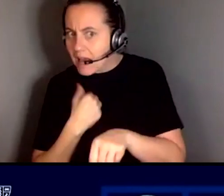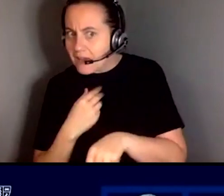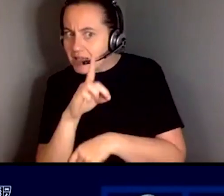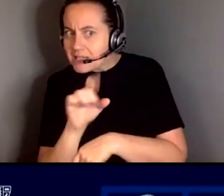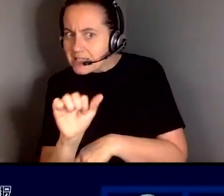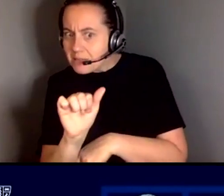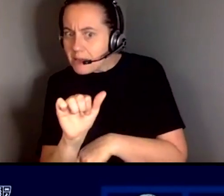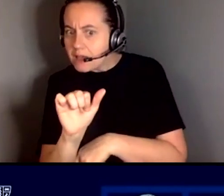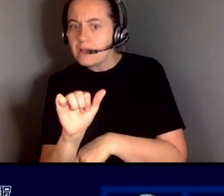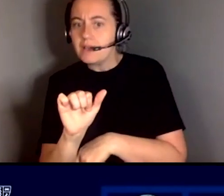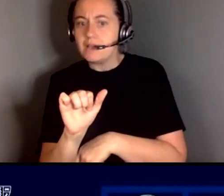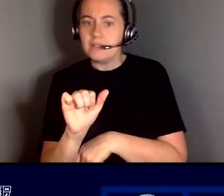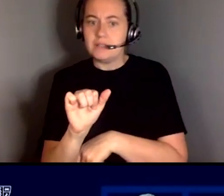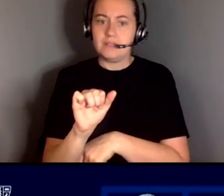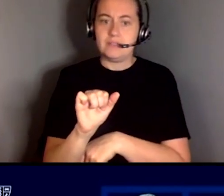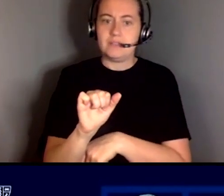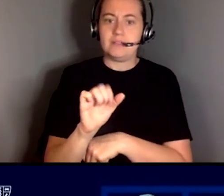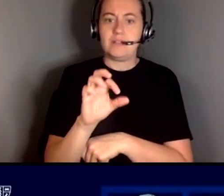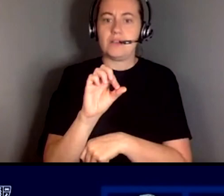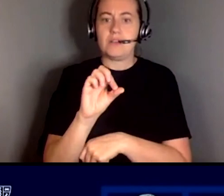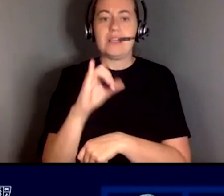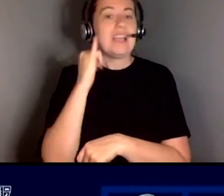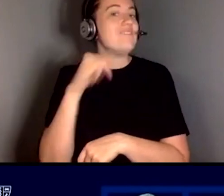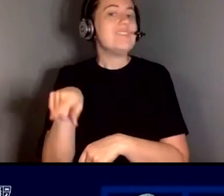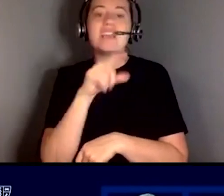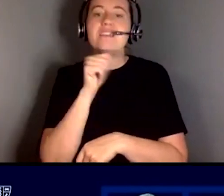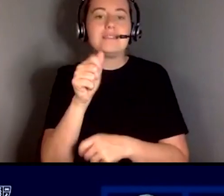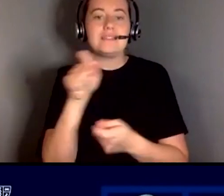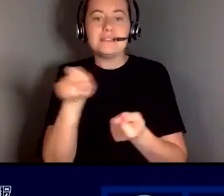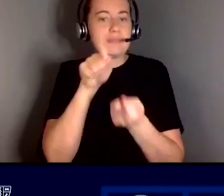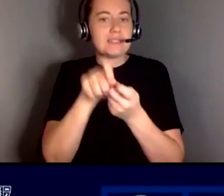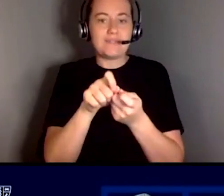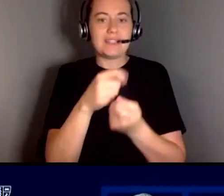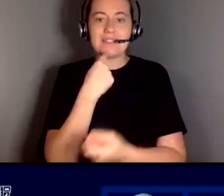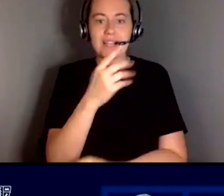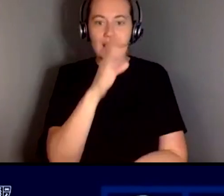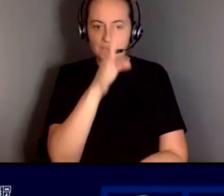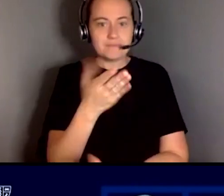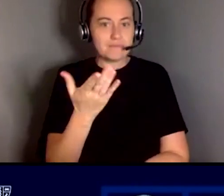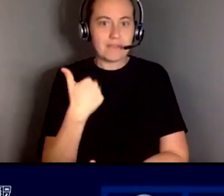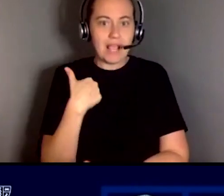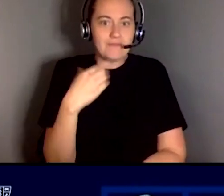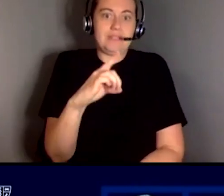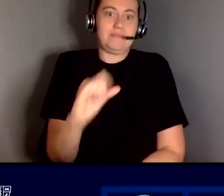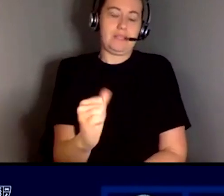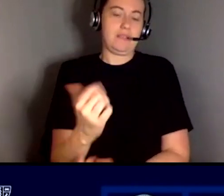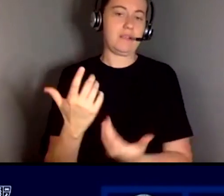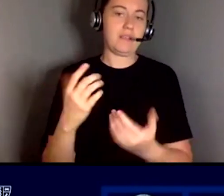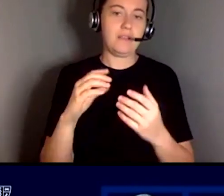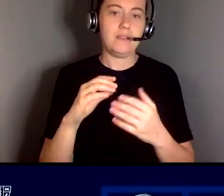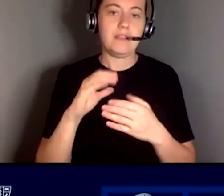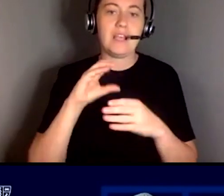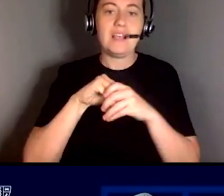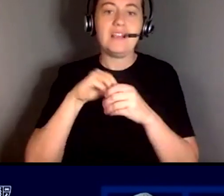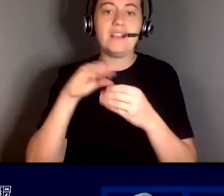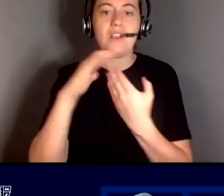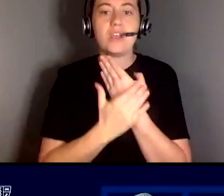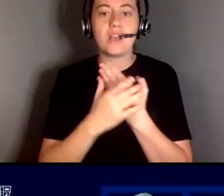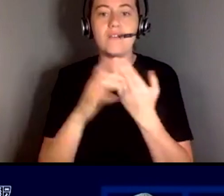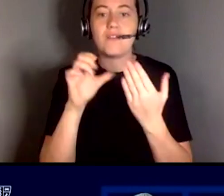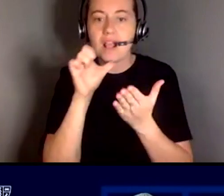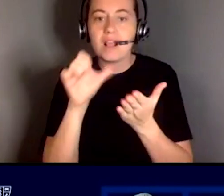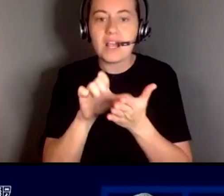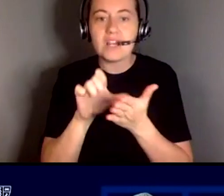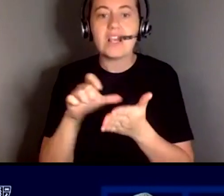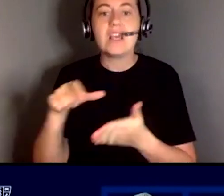if they did not disclose so um in a cover letter and what we realized is we were using linkedin and